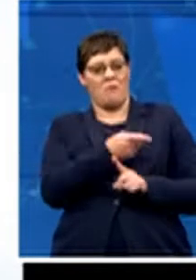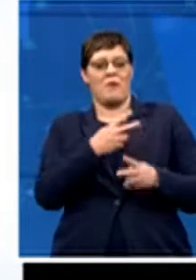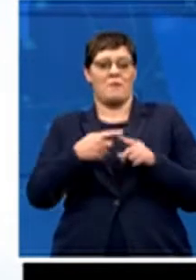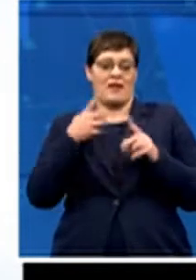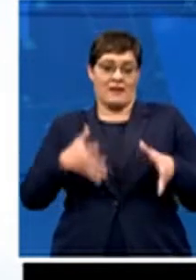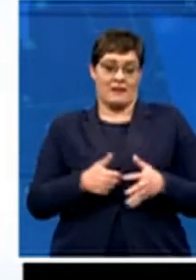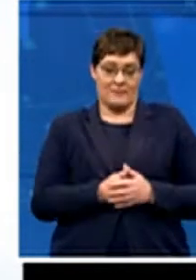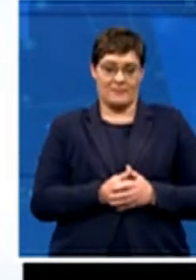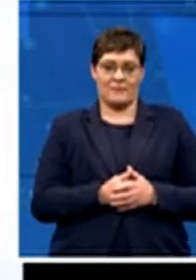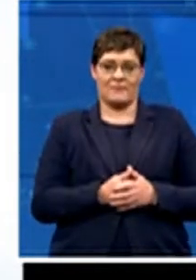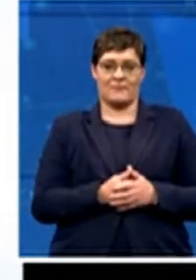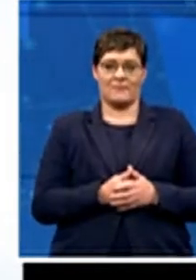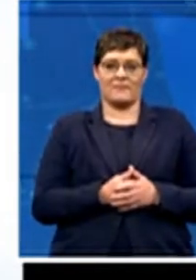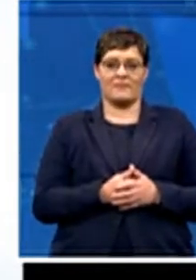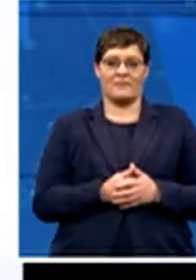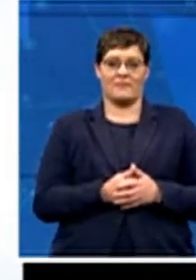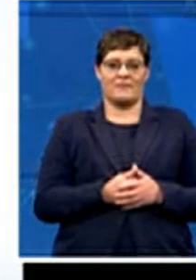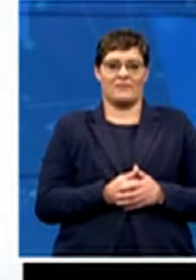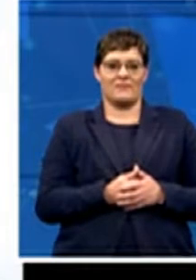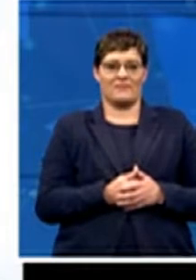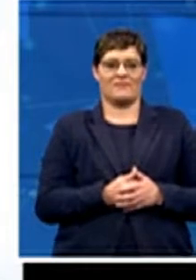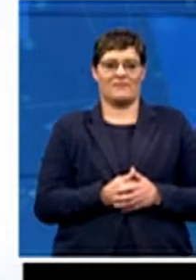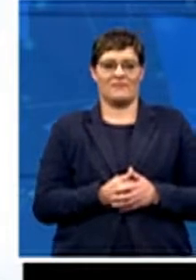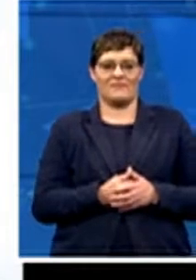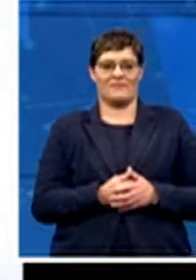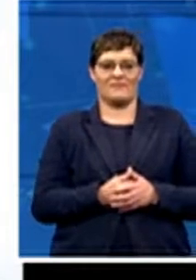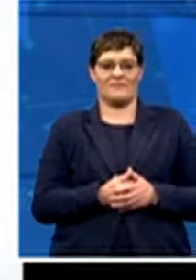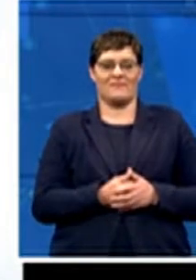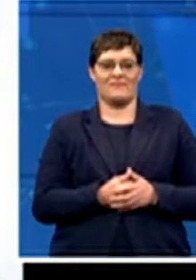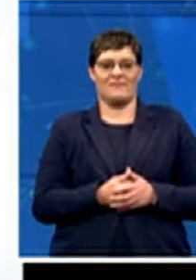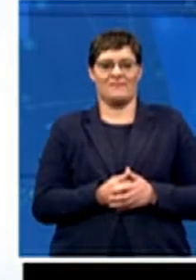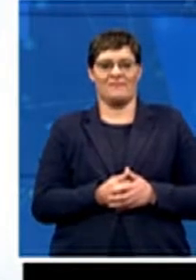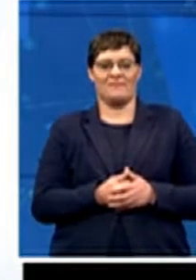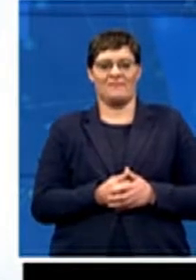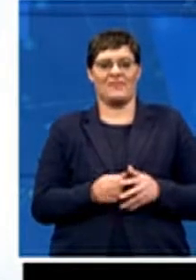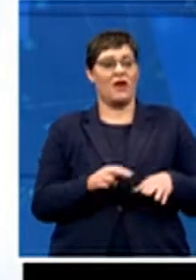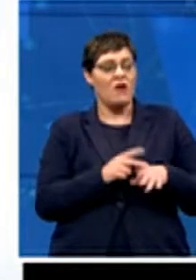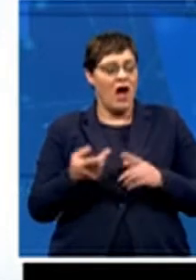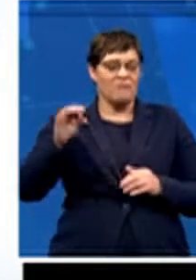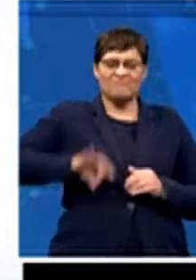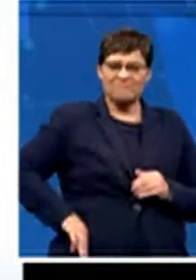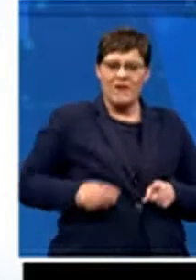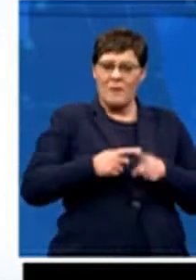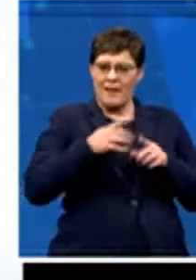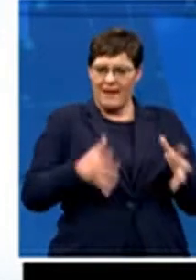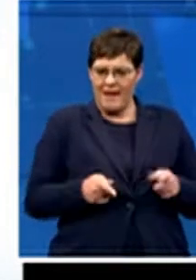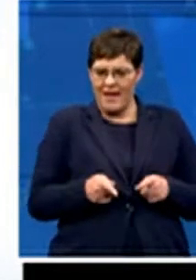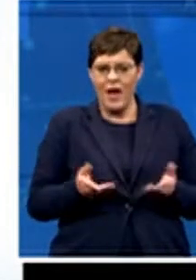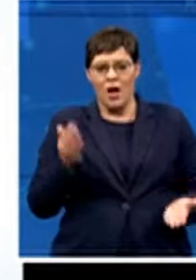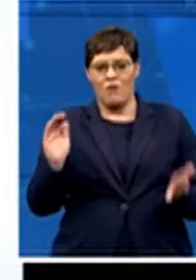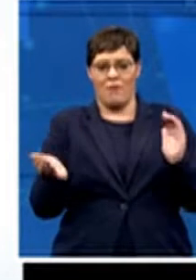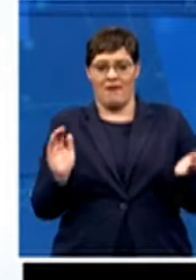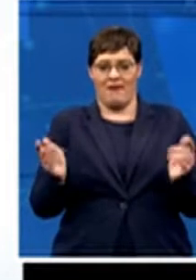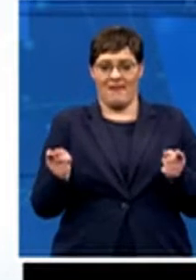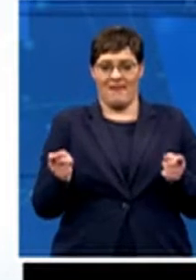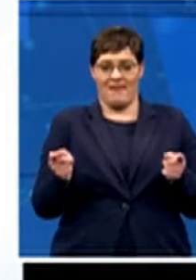issues around the remuneration. And the remuneration for these players was in comparison, not to other players,